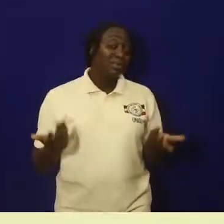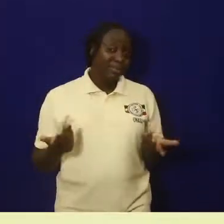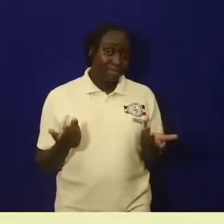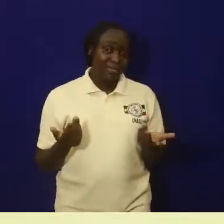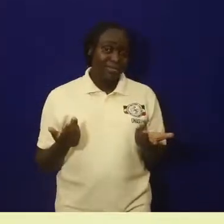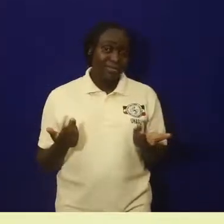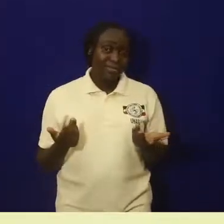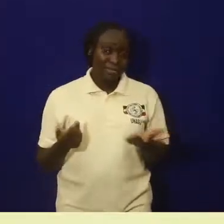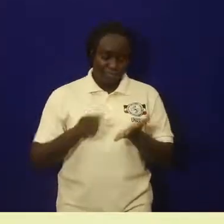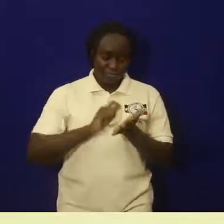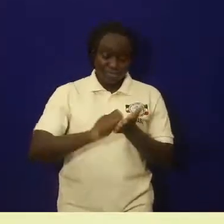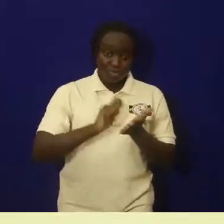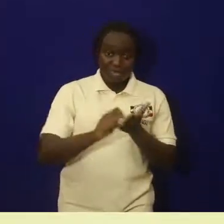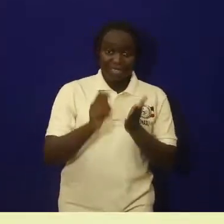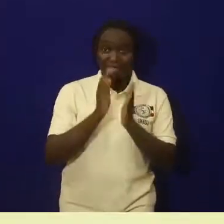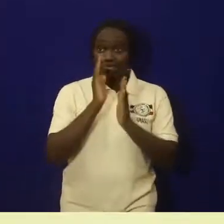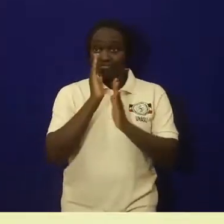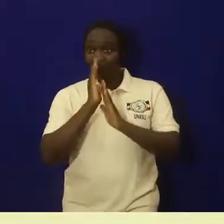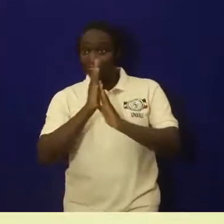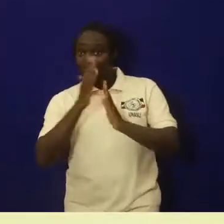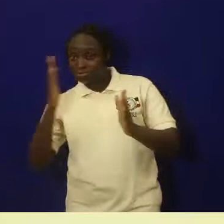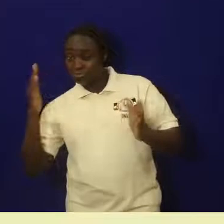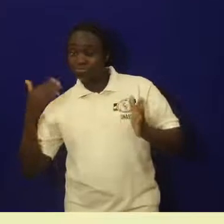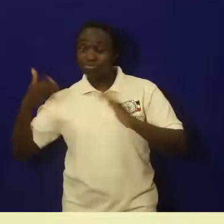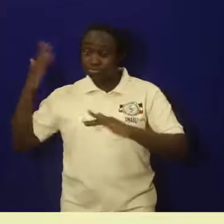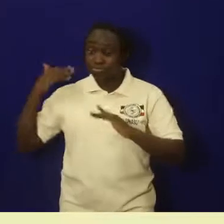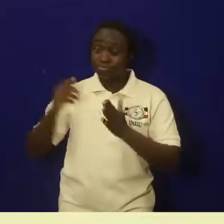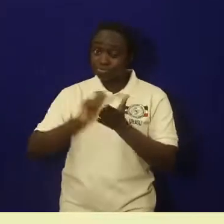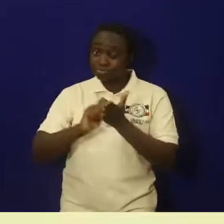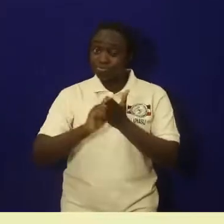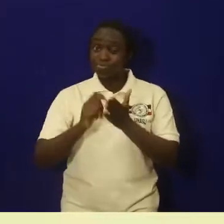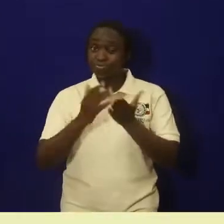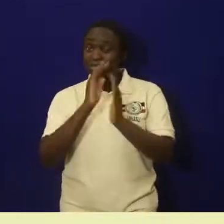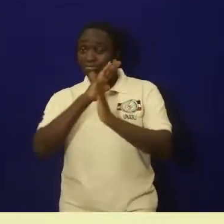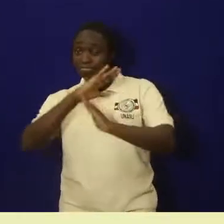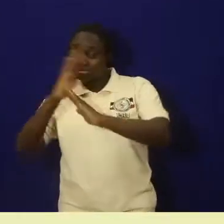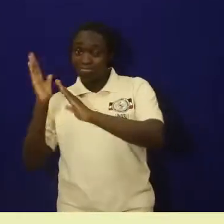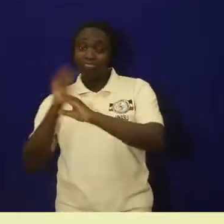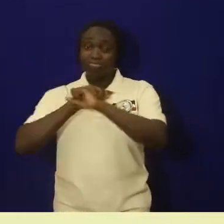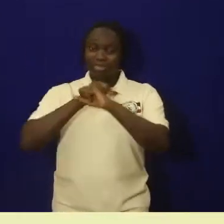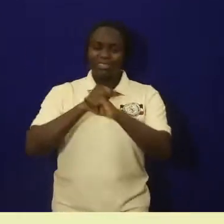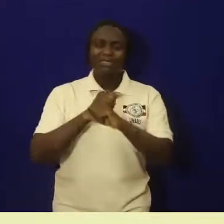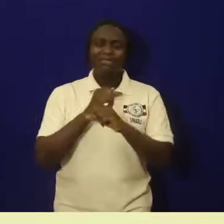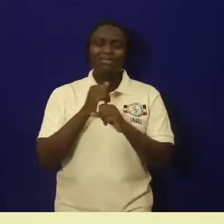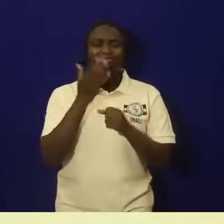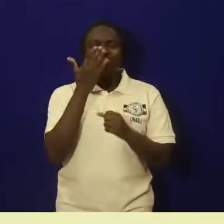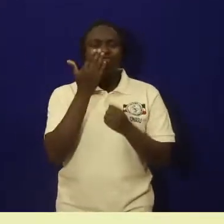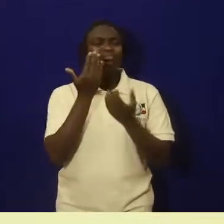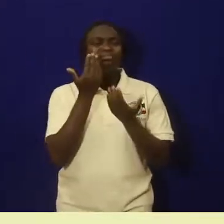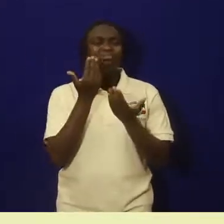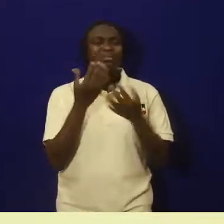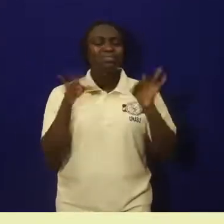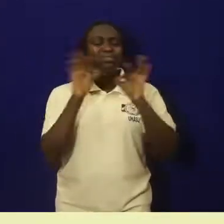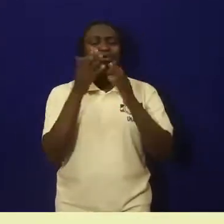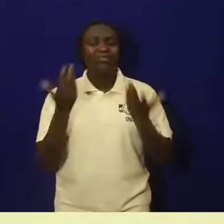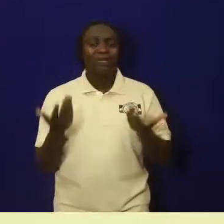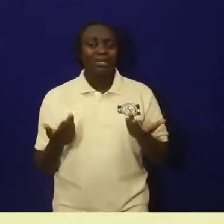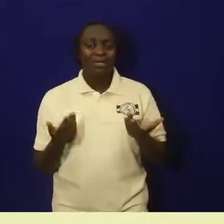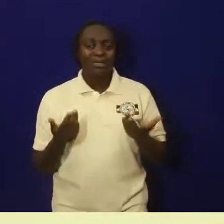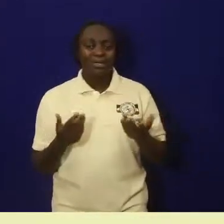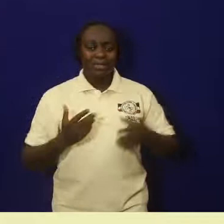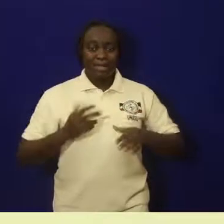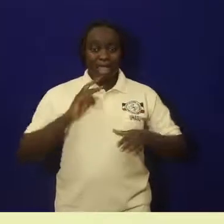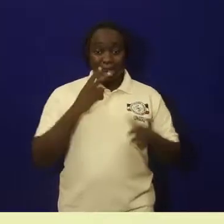Why is keeping records important? There are many answers, but today we say that it